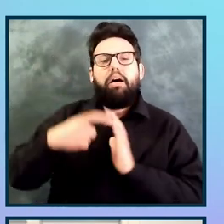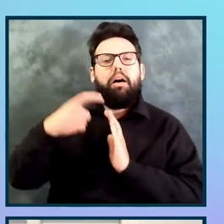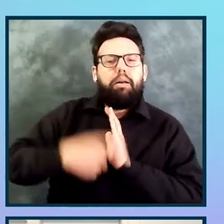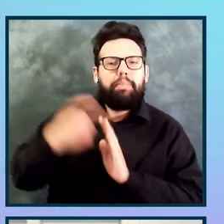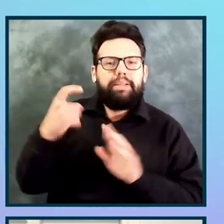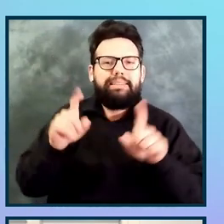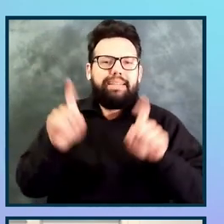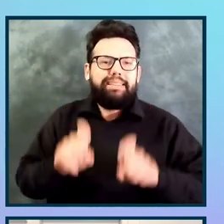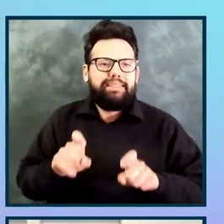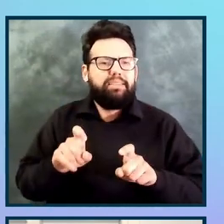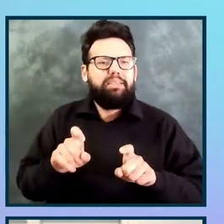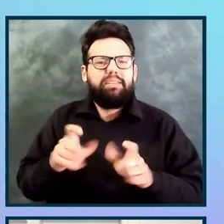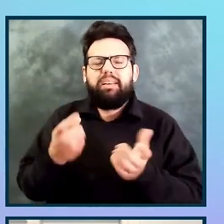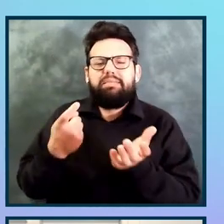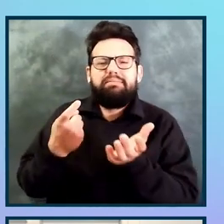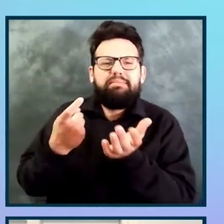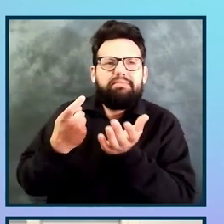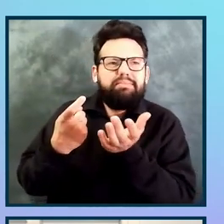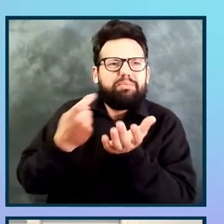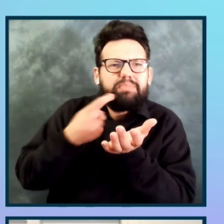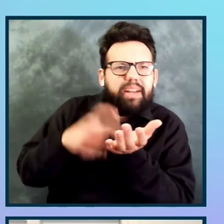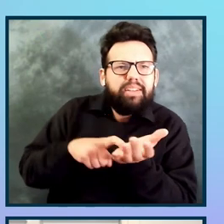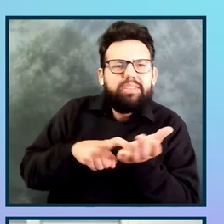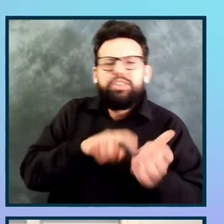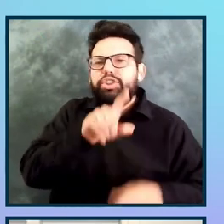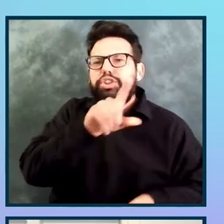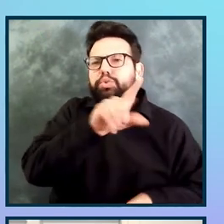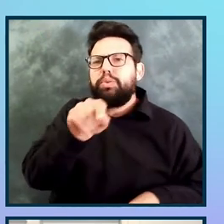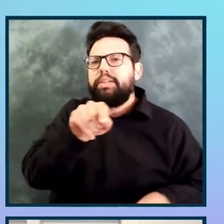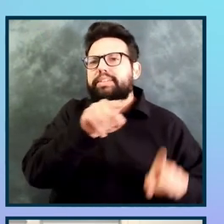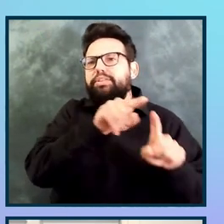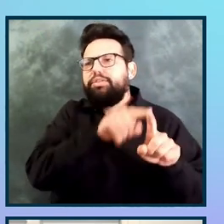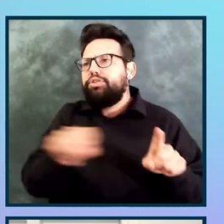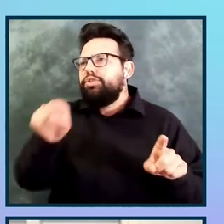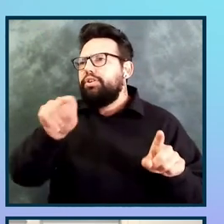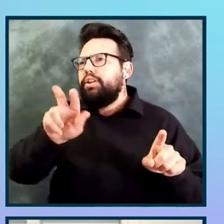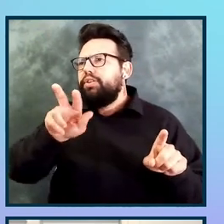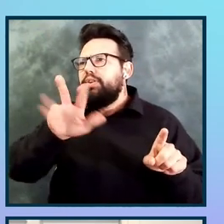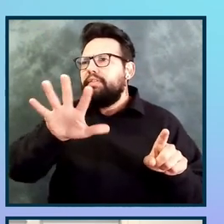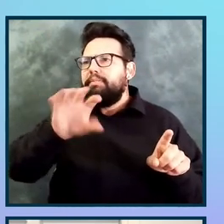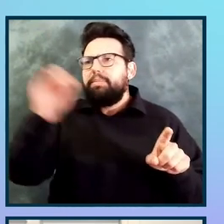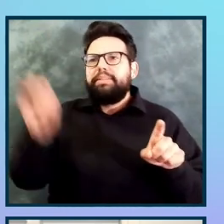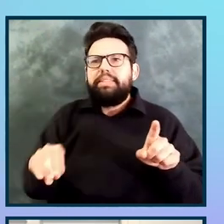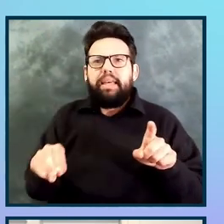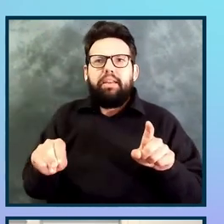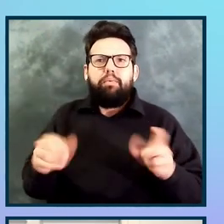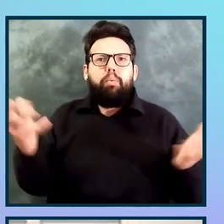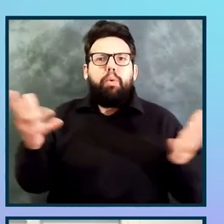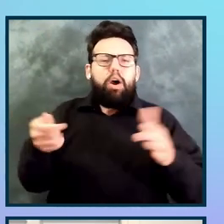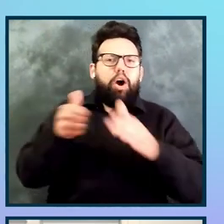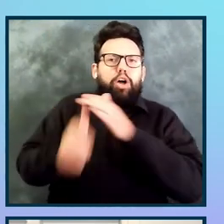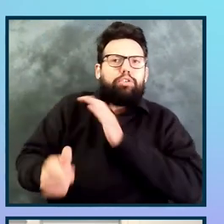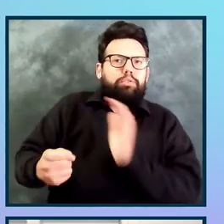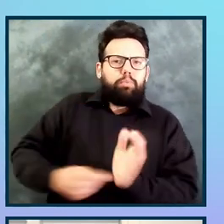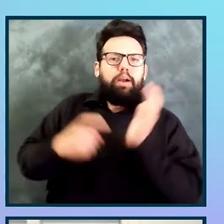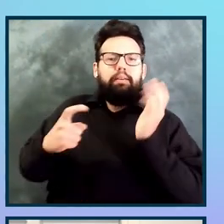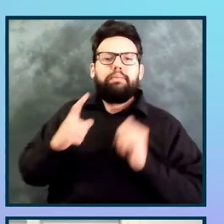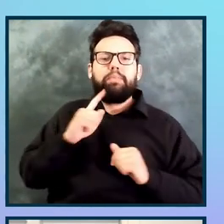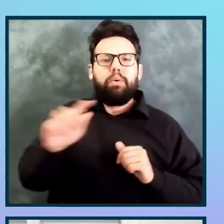35%, depending on who you talk to, of the Web Content Accessibility Guidelines success criteria. However,